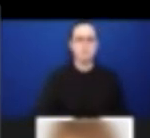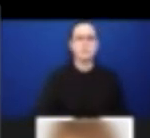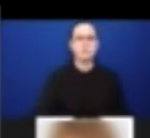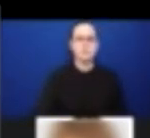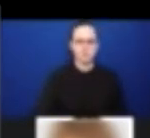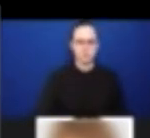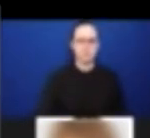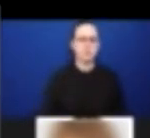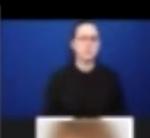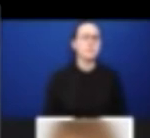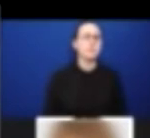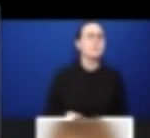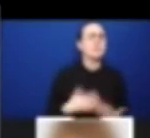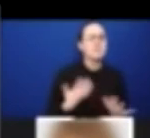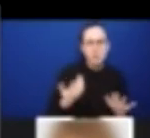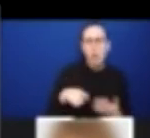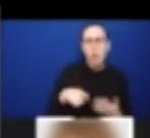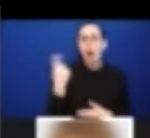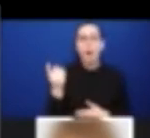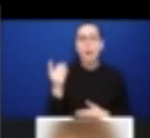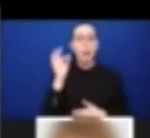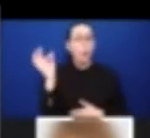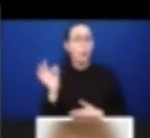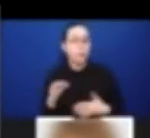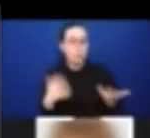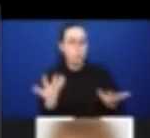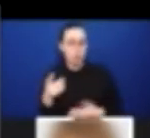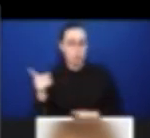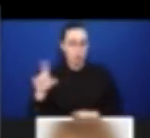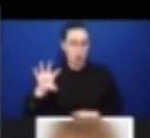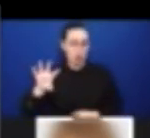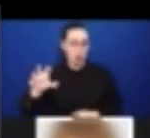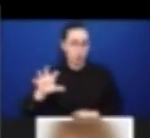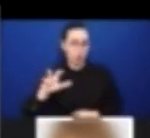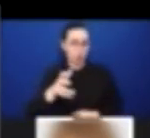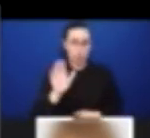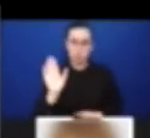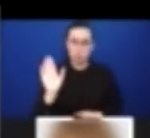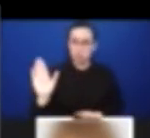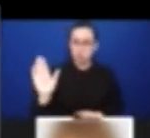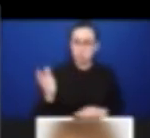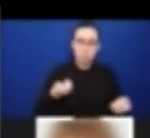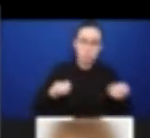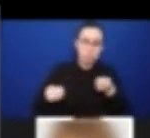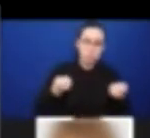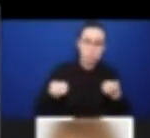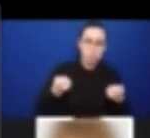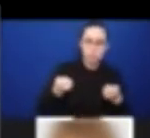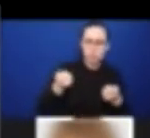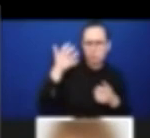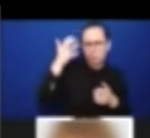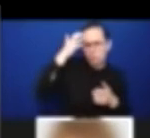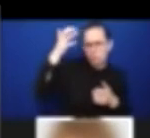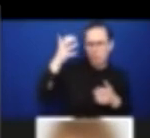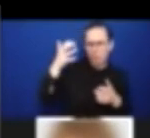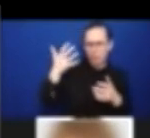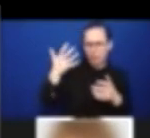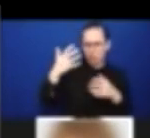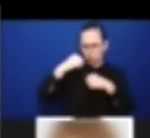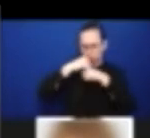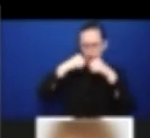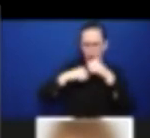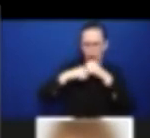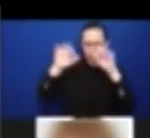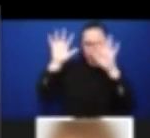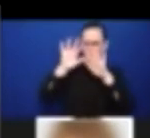governance structure of countries shape disability-specific response? So, for example, to what extent does having a disability